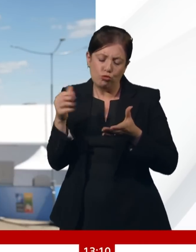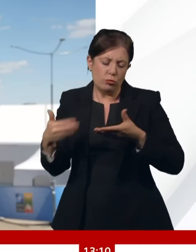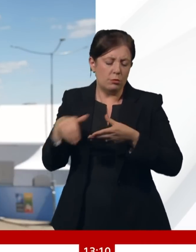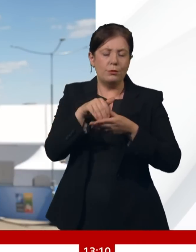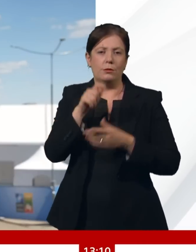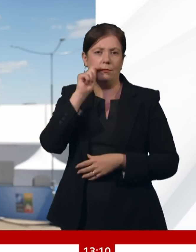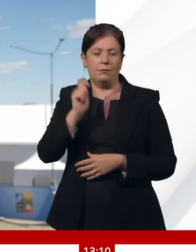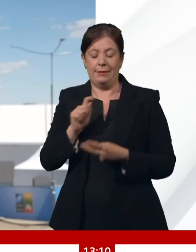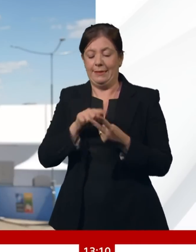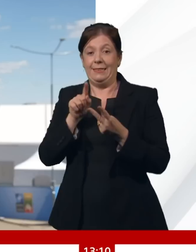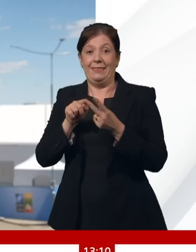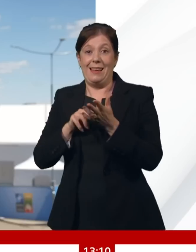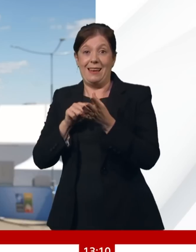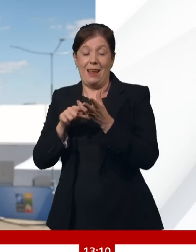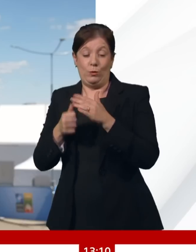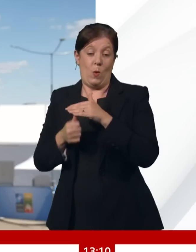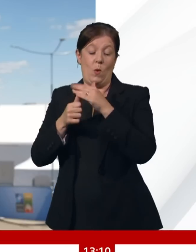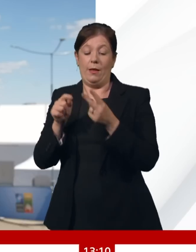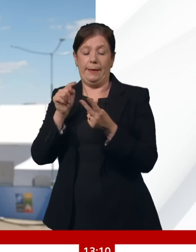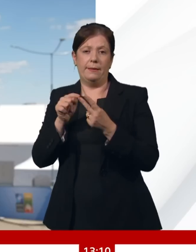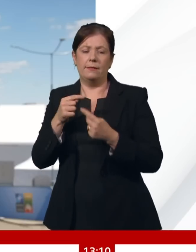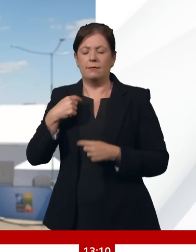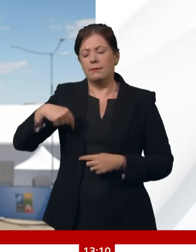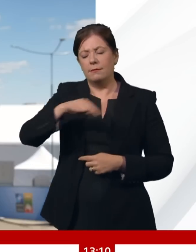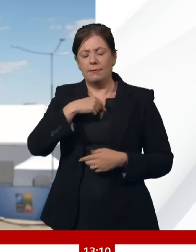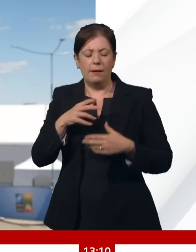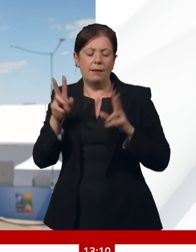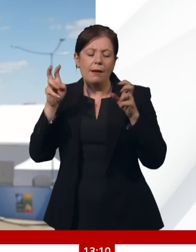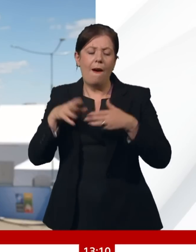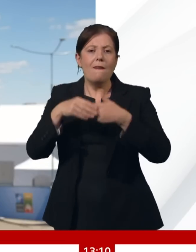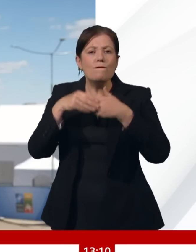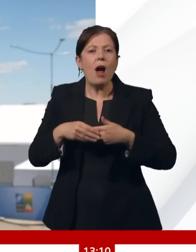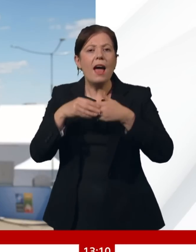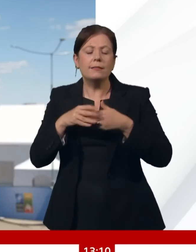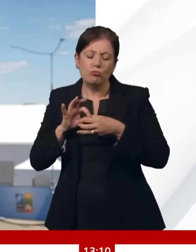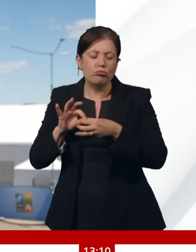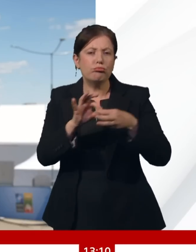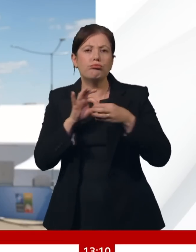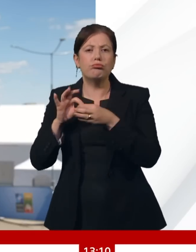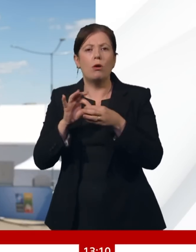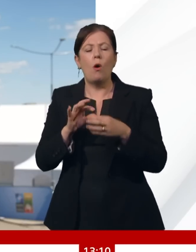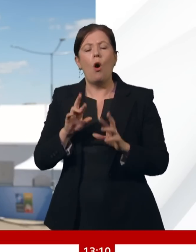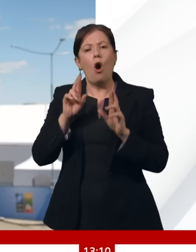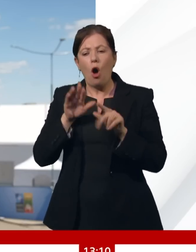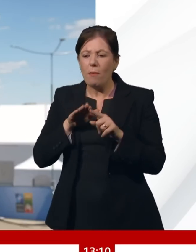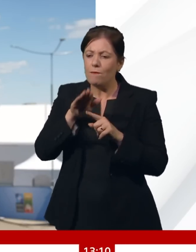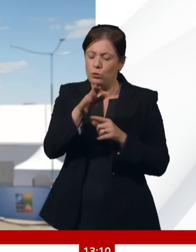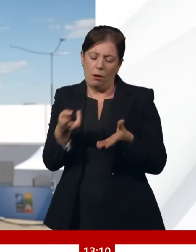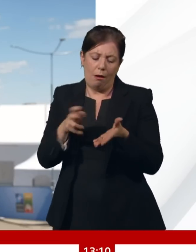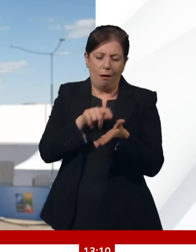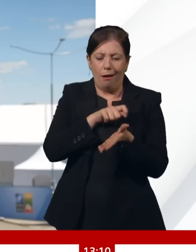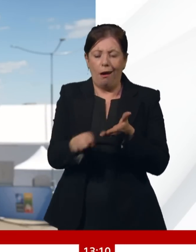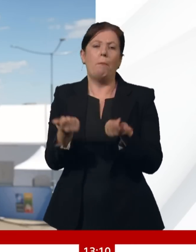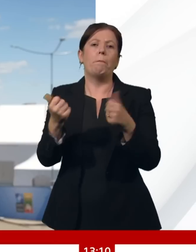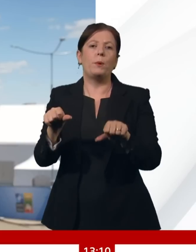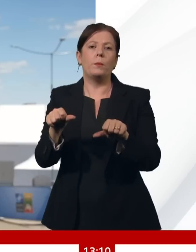General saying, look, we meet today as friends. I hope in future we will meet as allies. You also